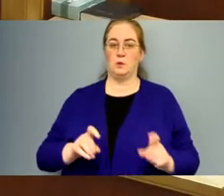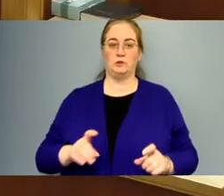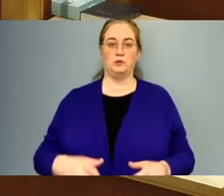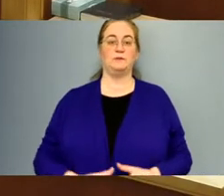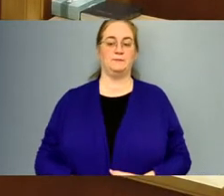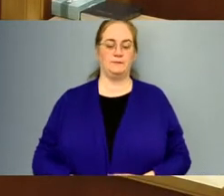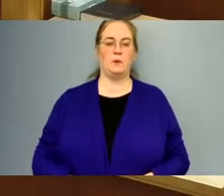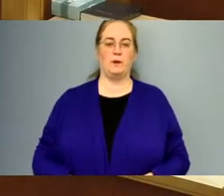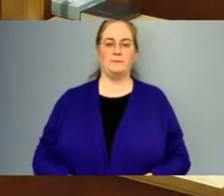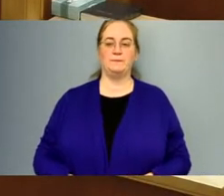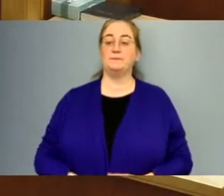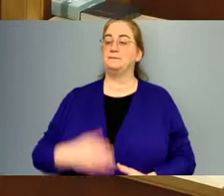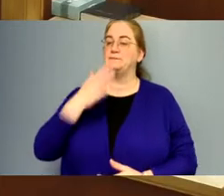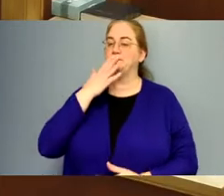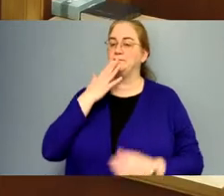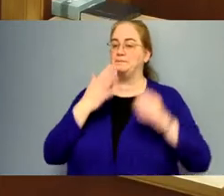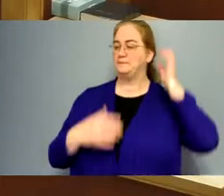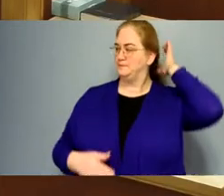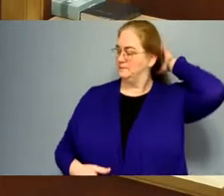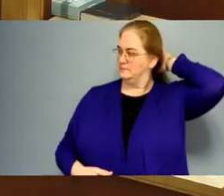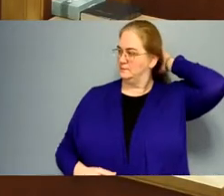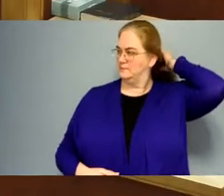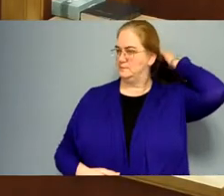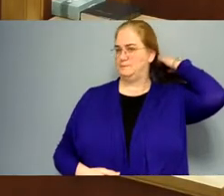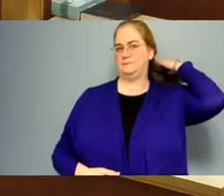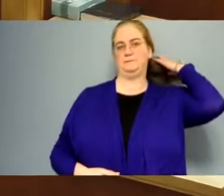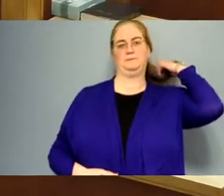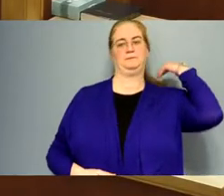Okay. All right. Thank you, Mr. Spencer. Appreciate that.